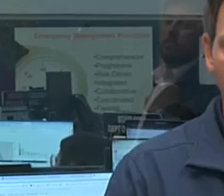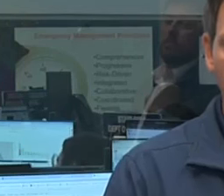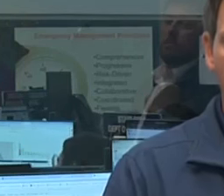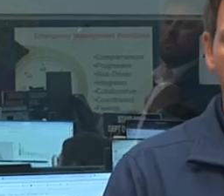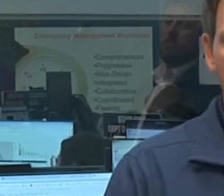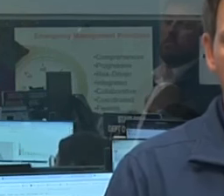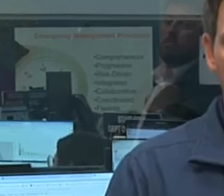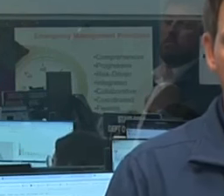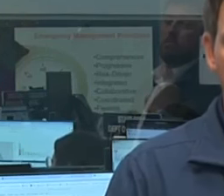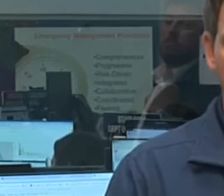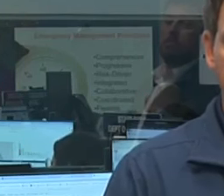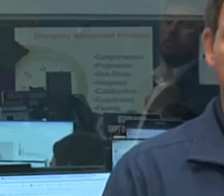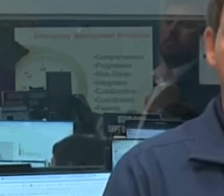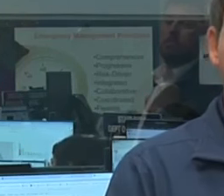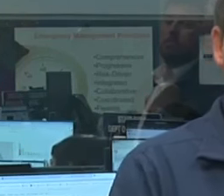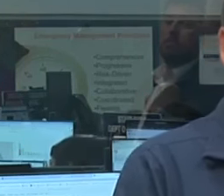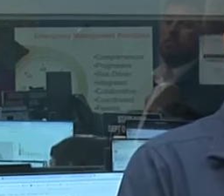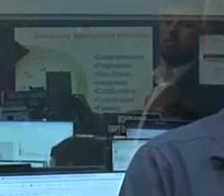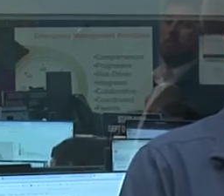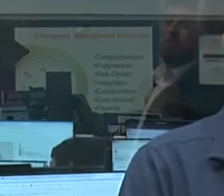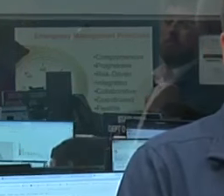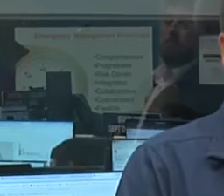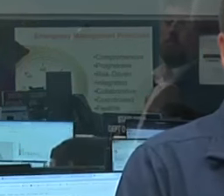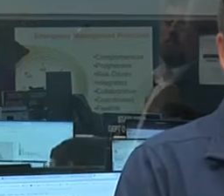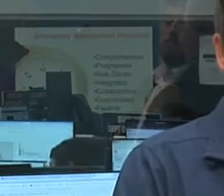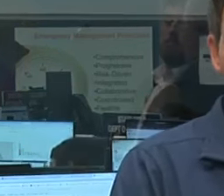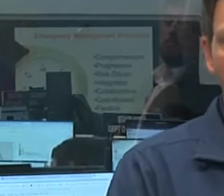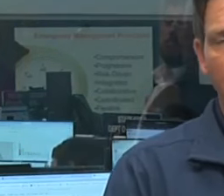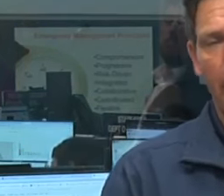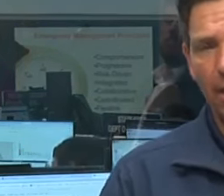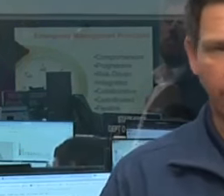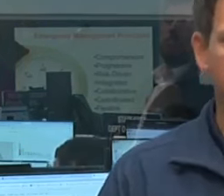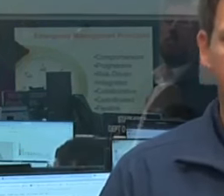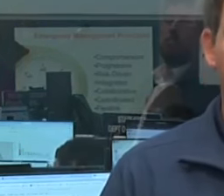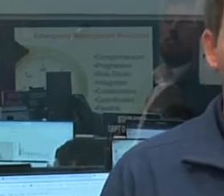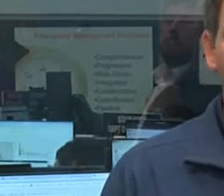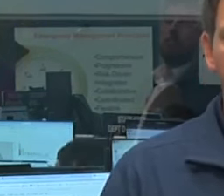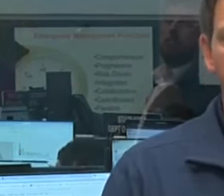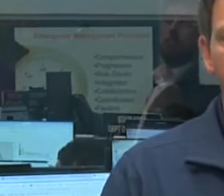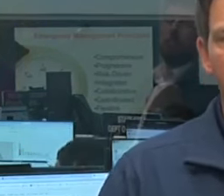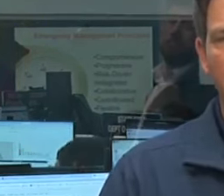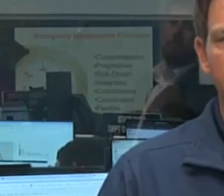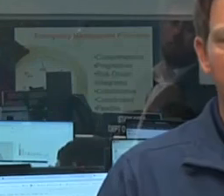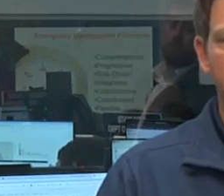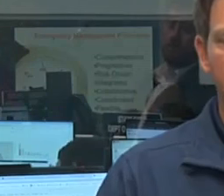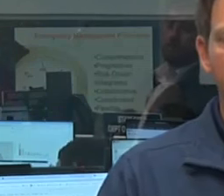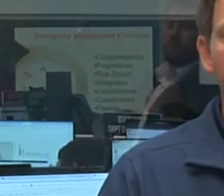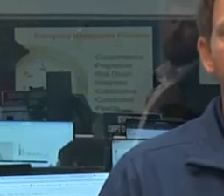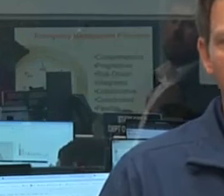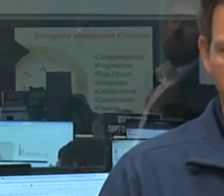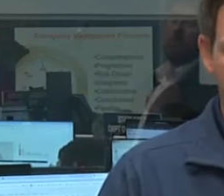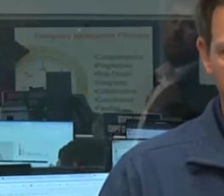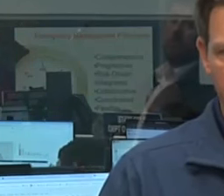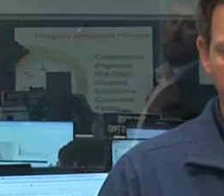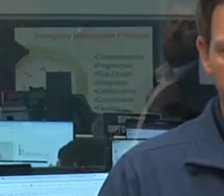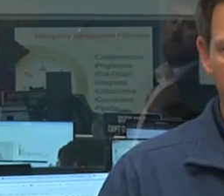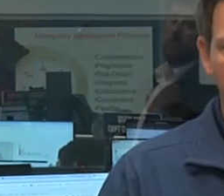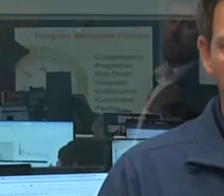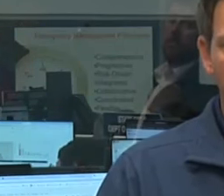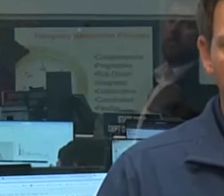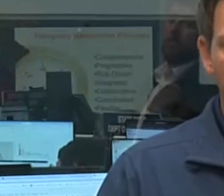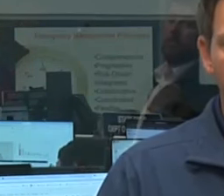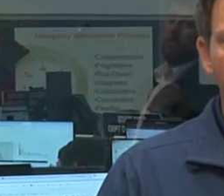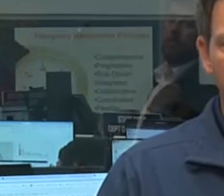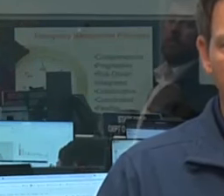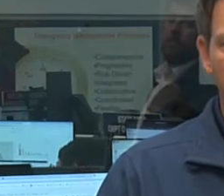strong as Idalia was in terms of the wind. But every single model you look at say it's going to be much more significant